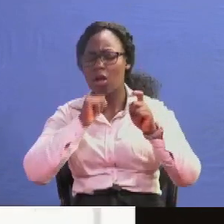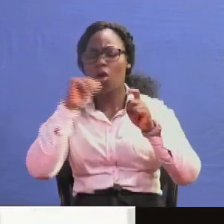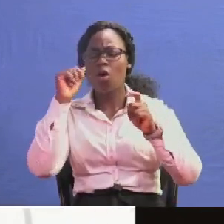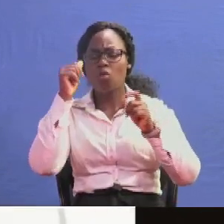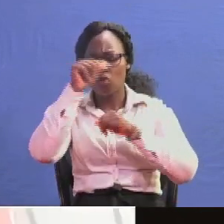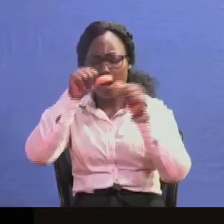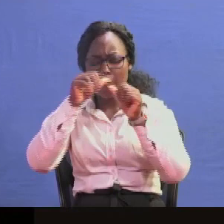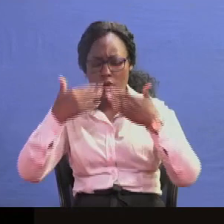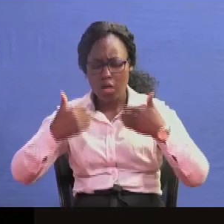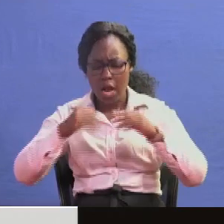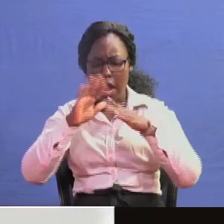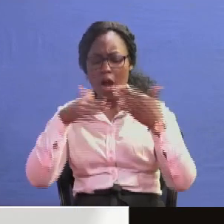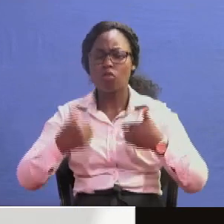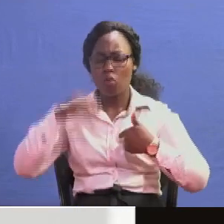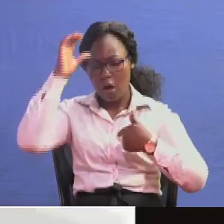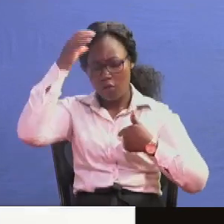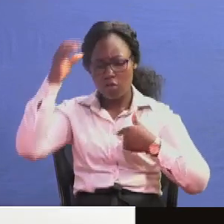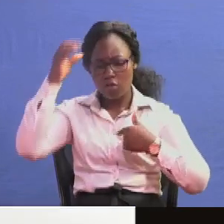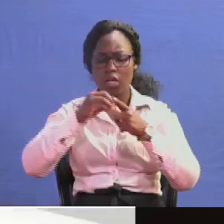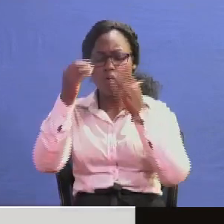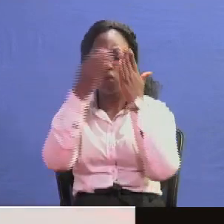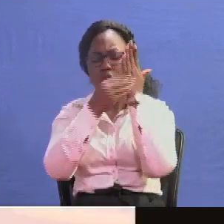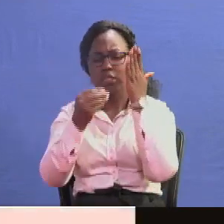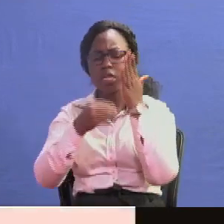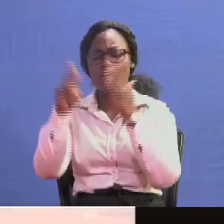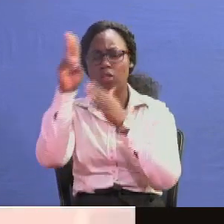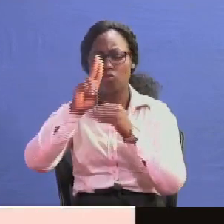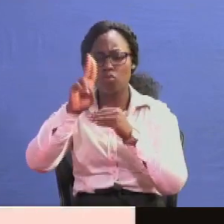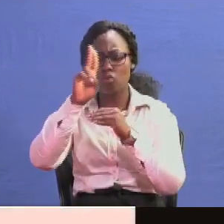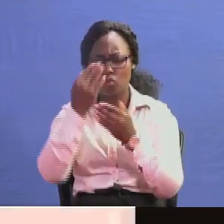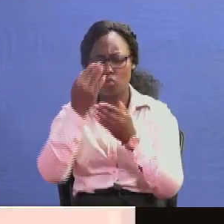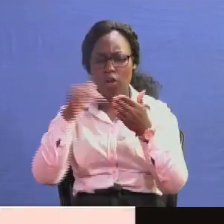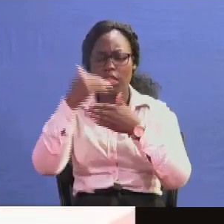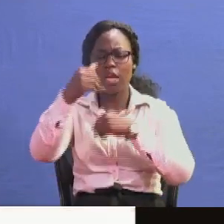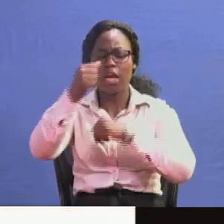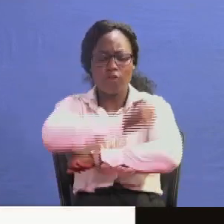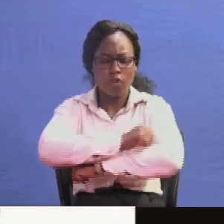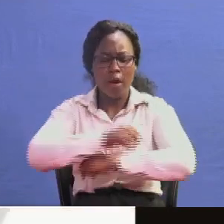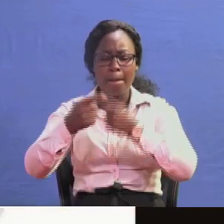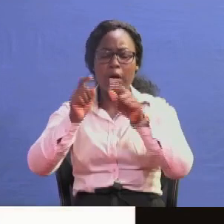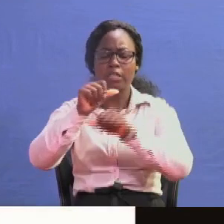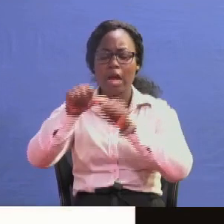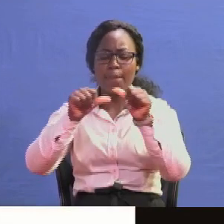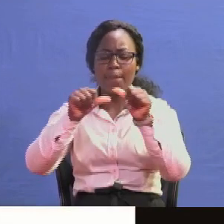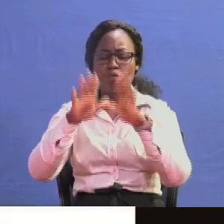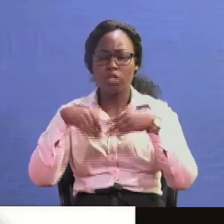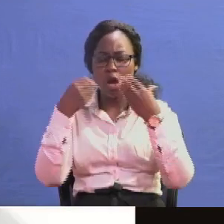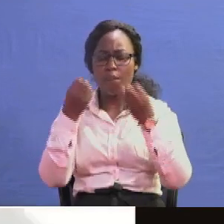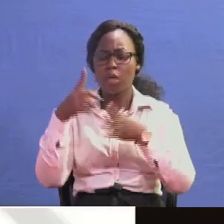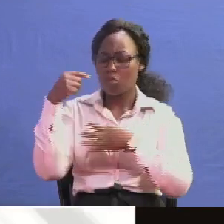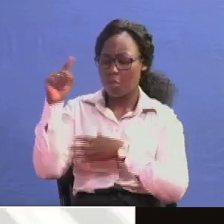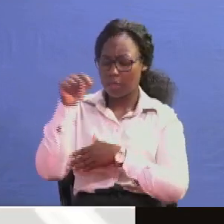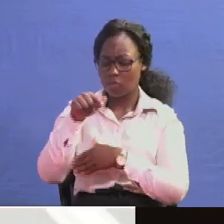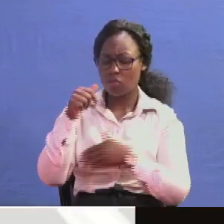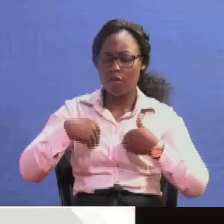how to get the content and how to get the skills to be useful after schooling it was about how many marks can you